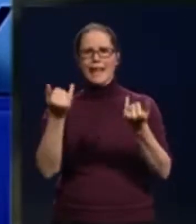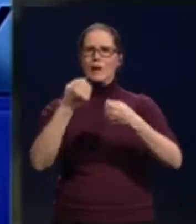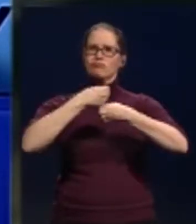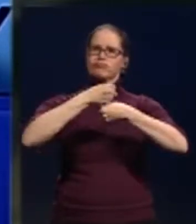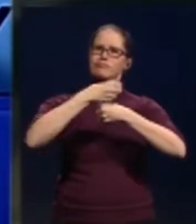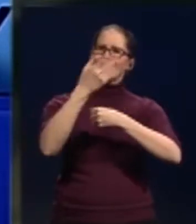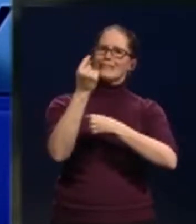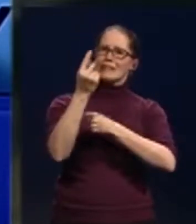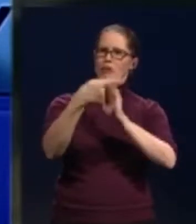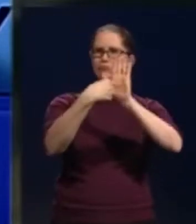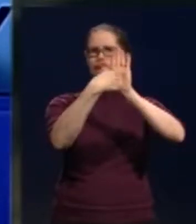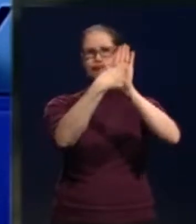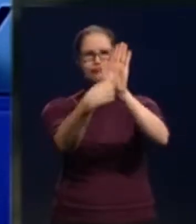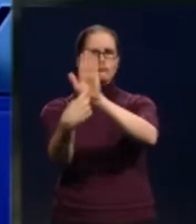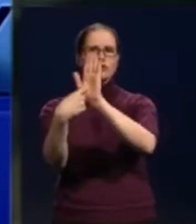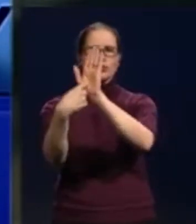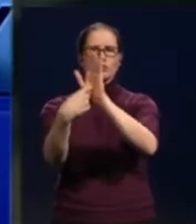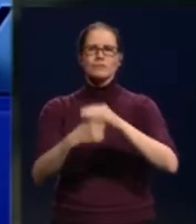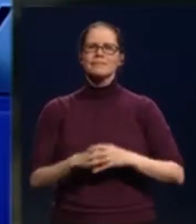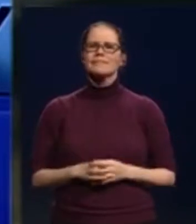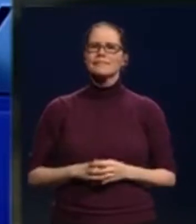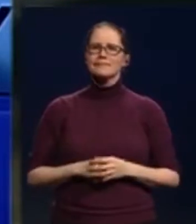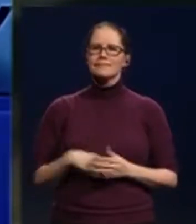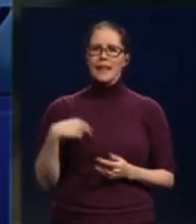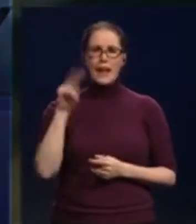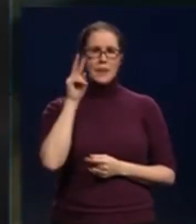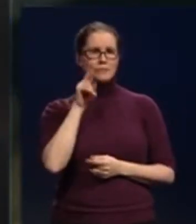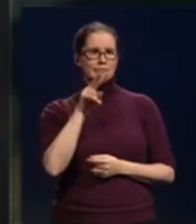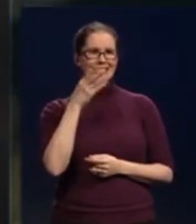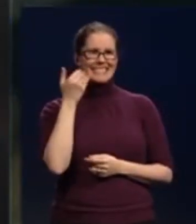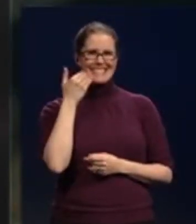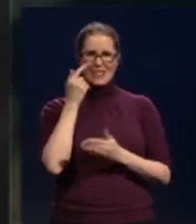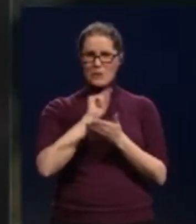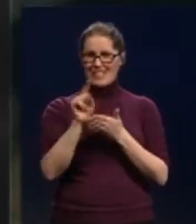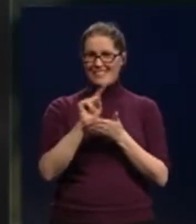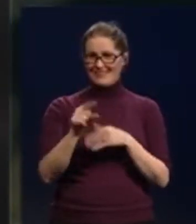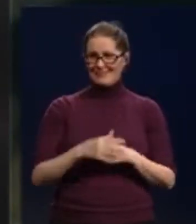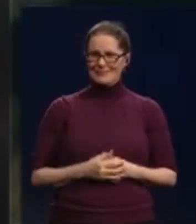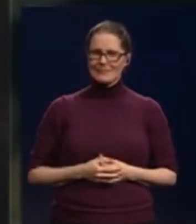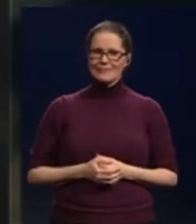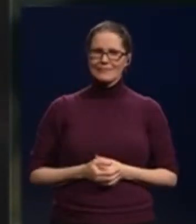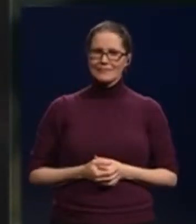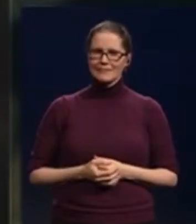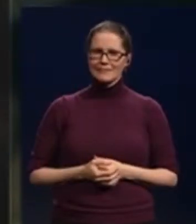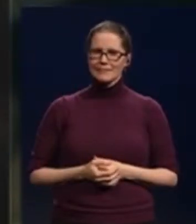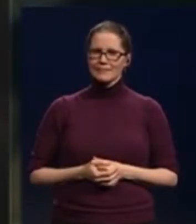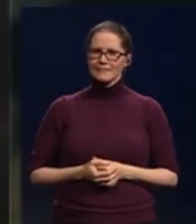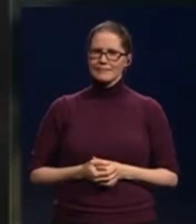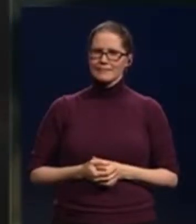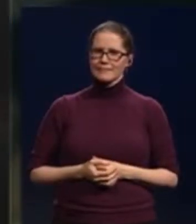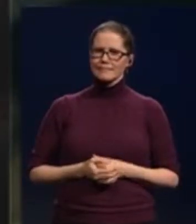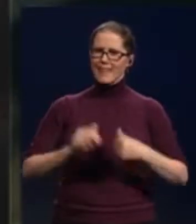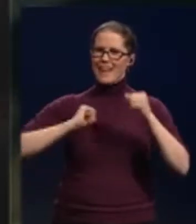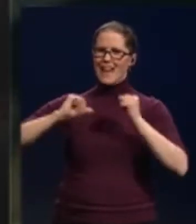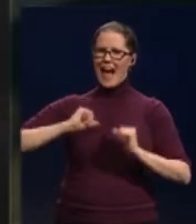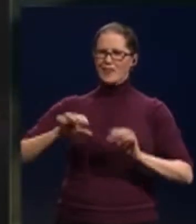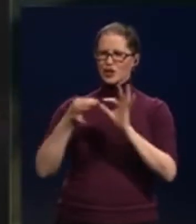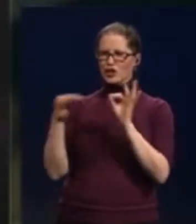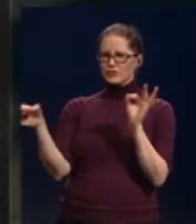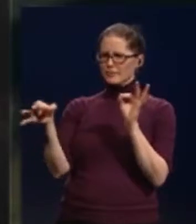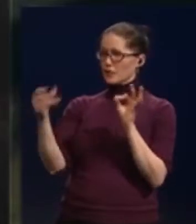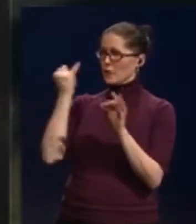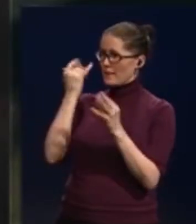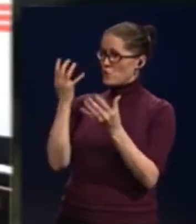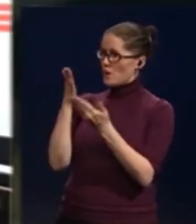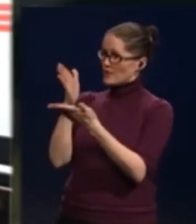production in Halifax. I stopped by earlier this week. To get it to stop you you gotta clap